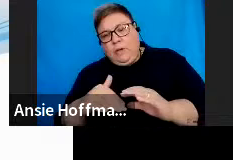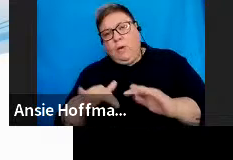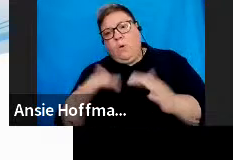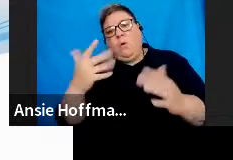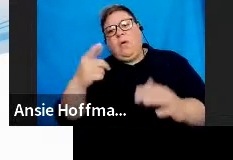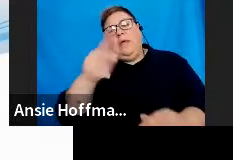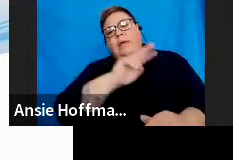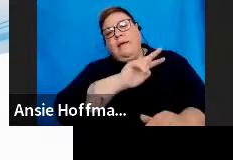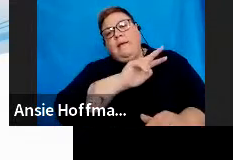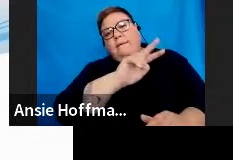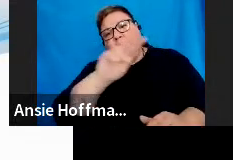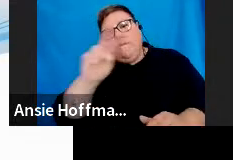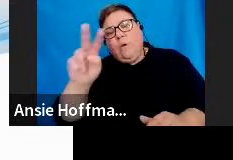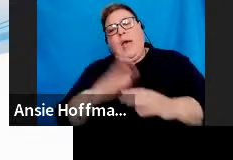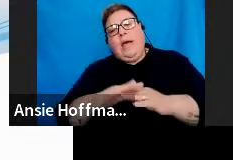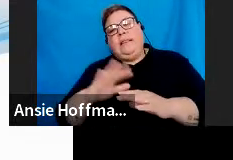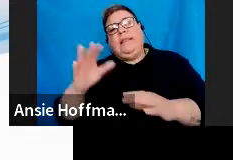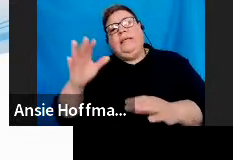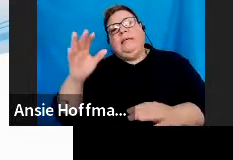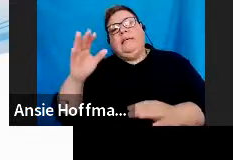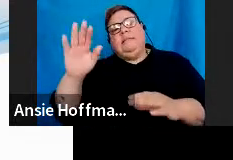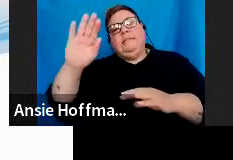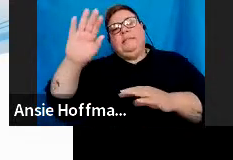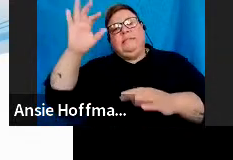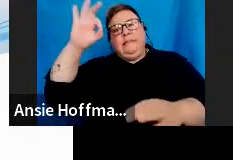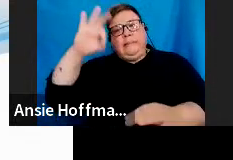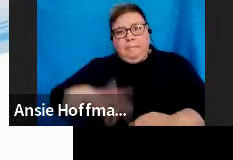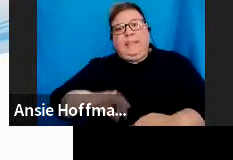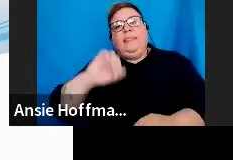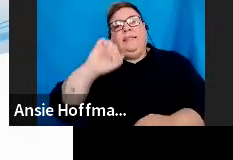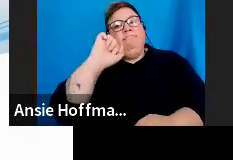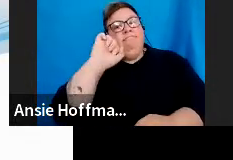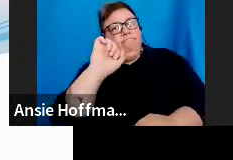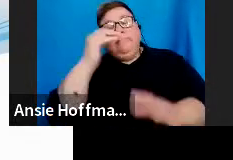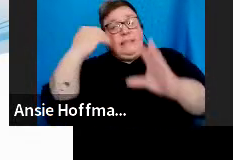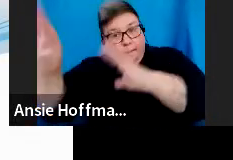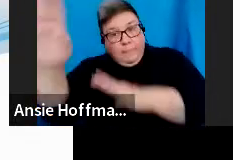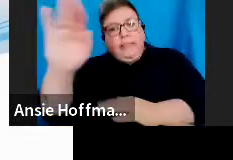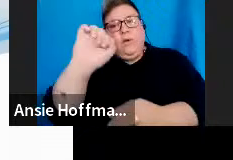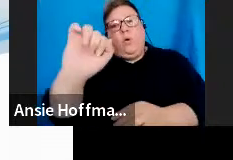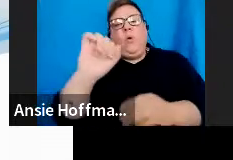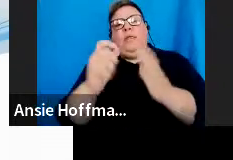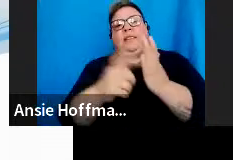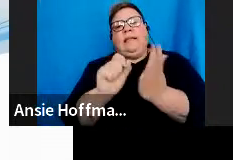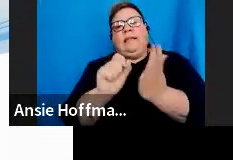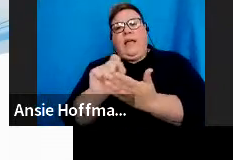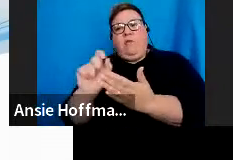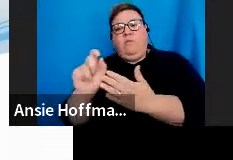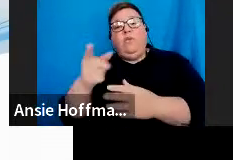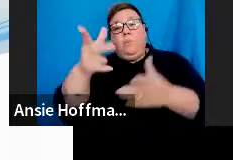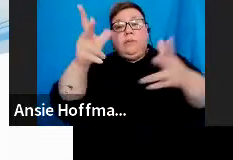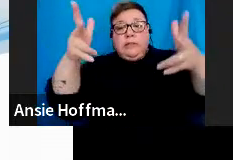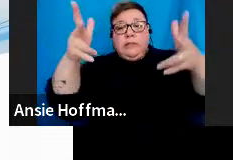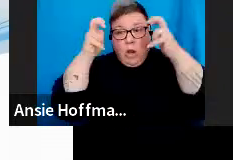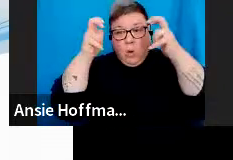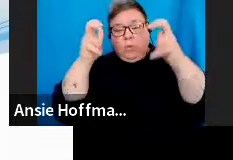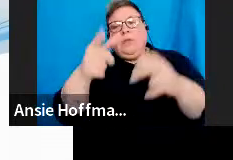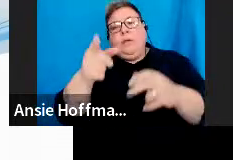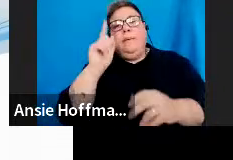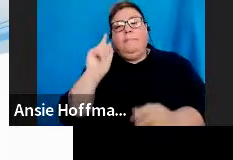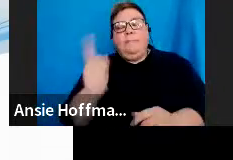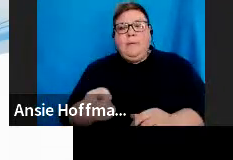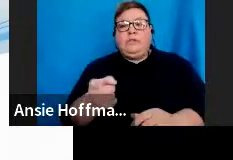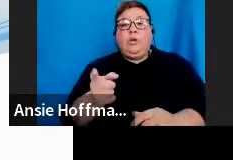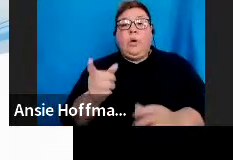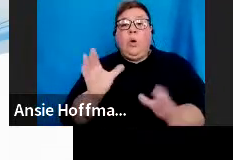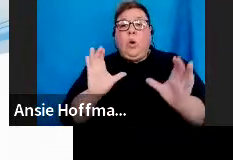complete and submit the tax directive applications. Very important to note, you need to indicate if the group